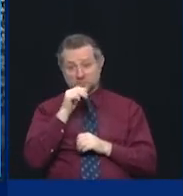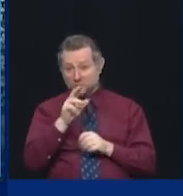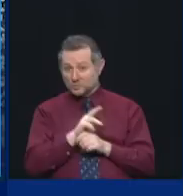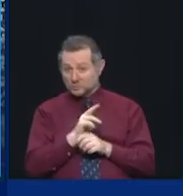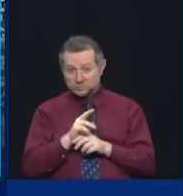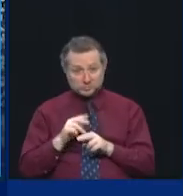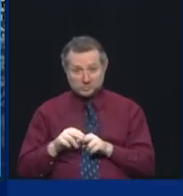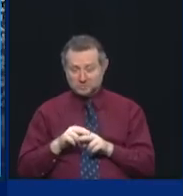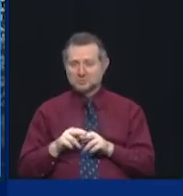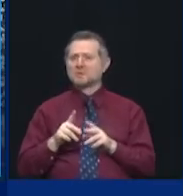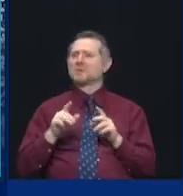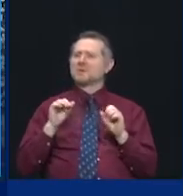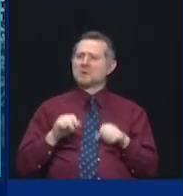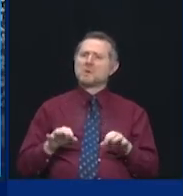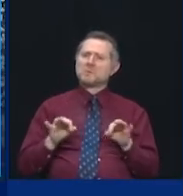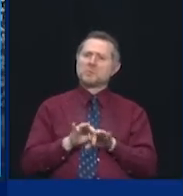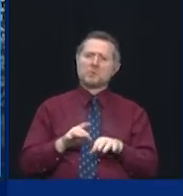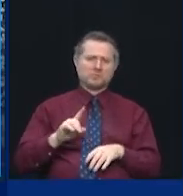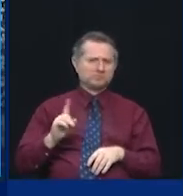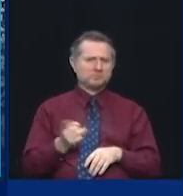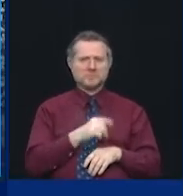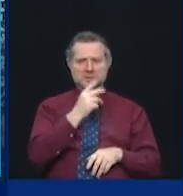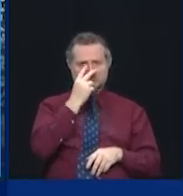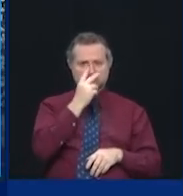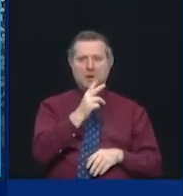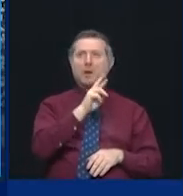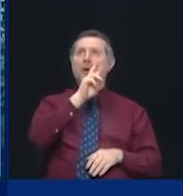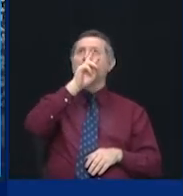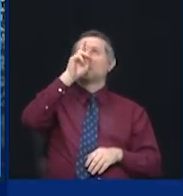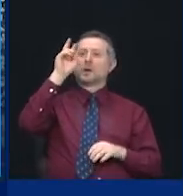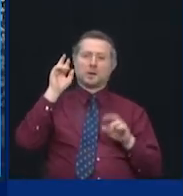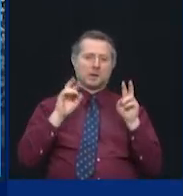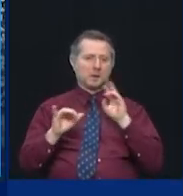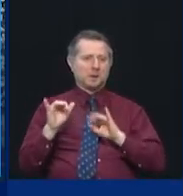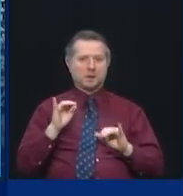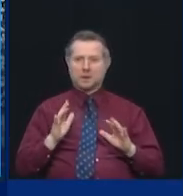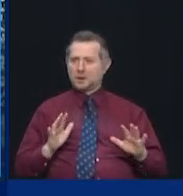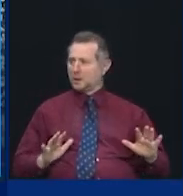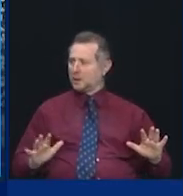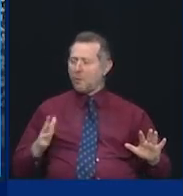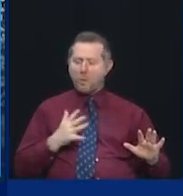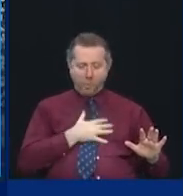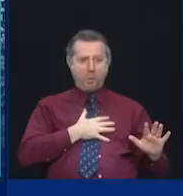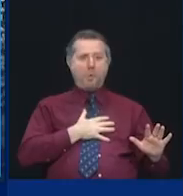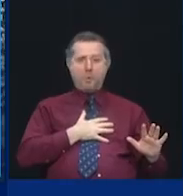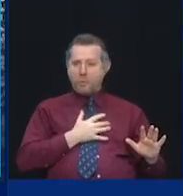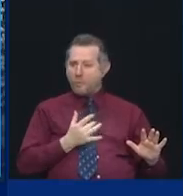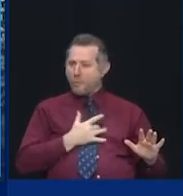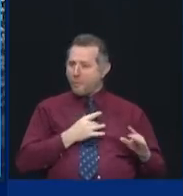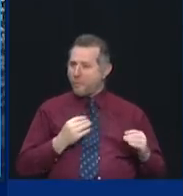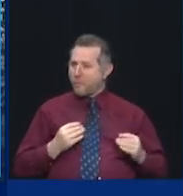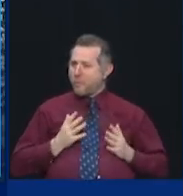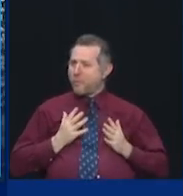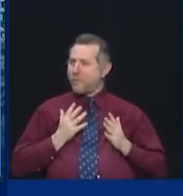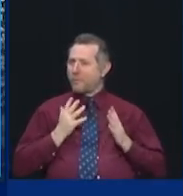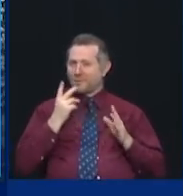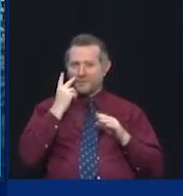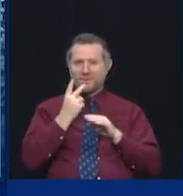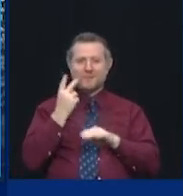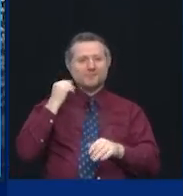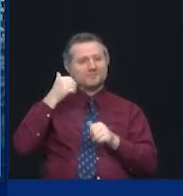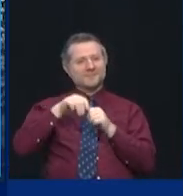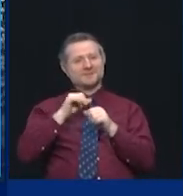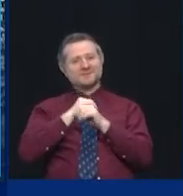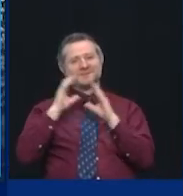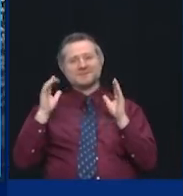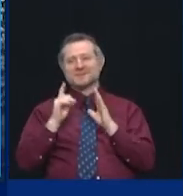going through to see because it is really, harkens back to when things were built